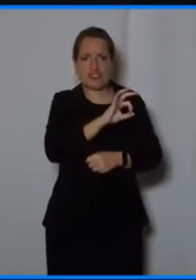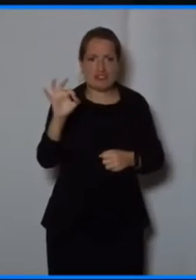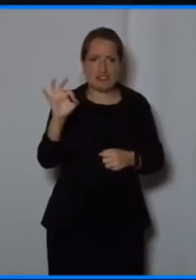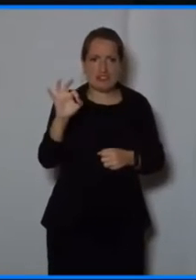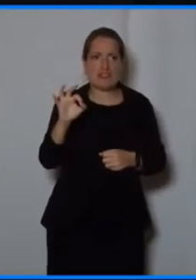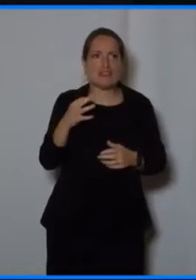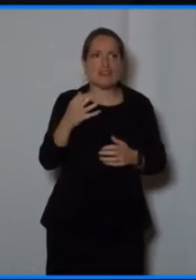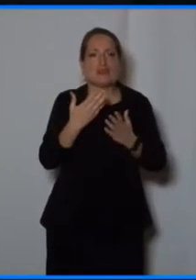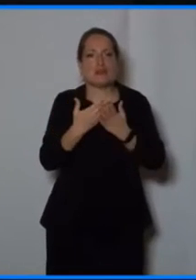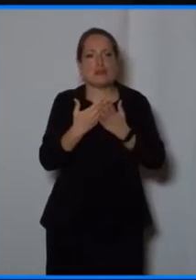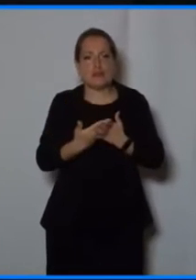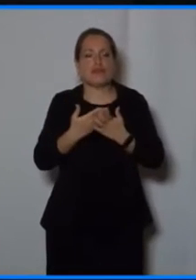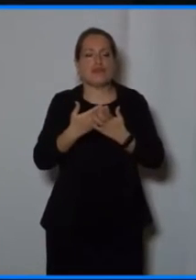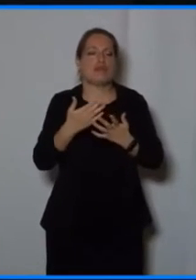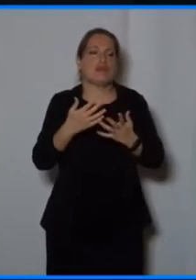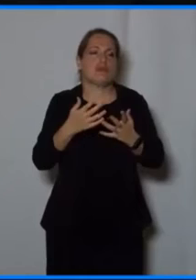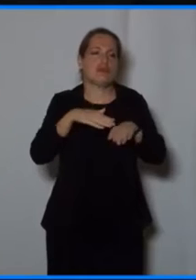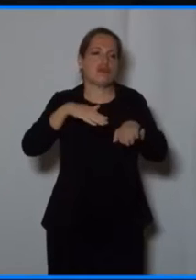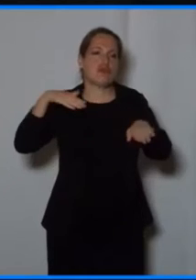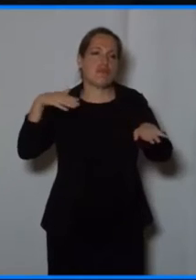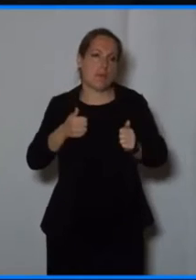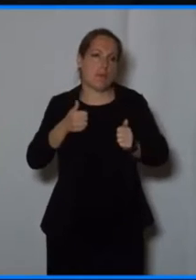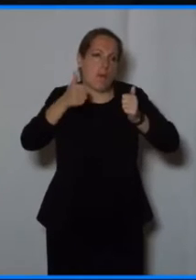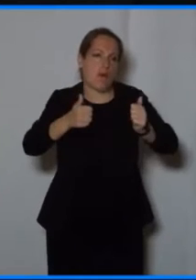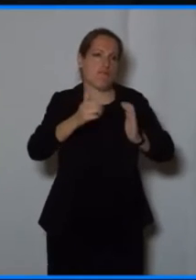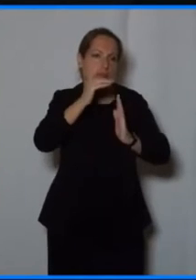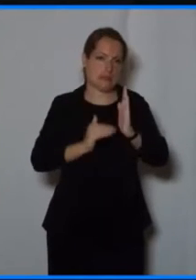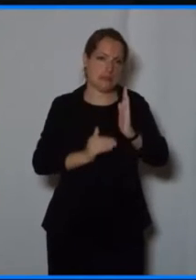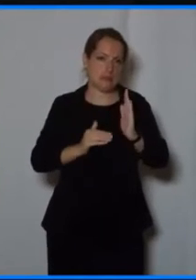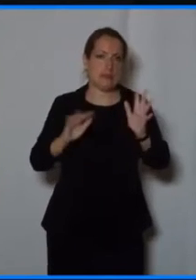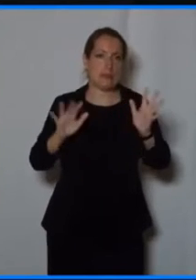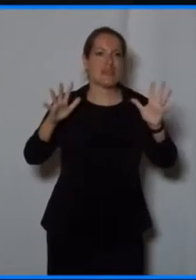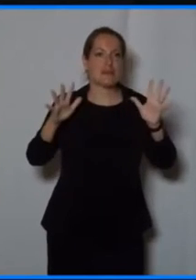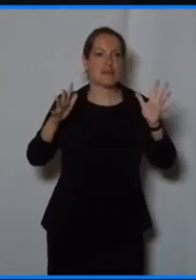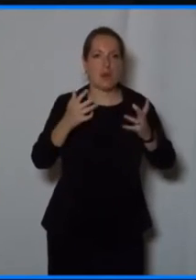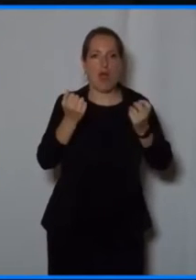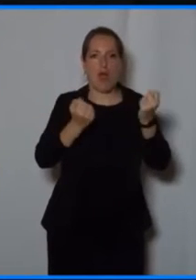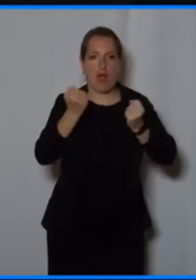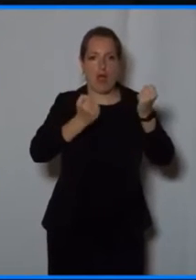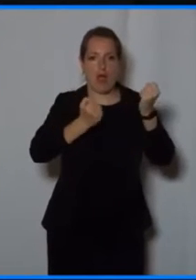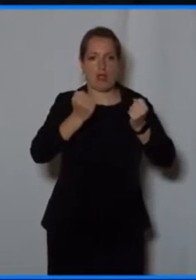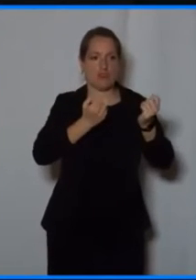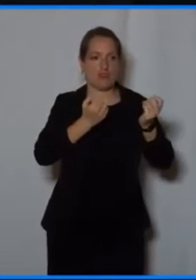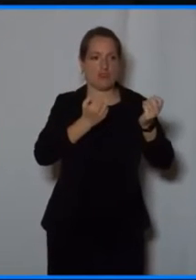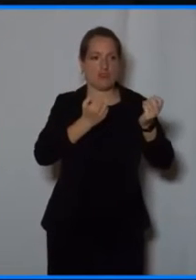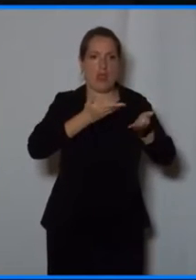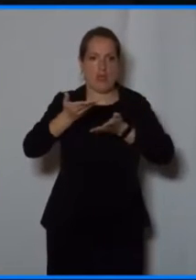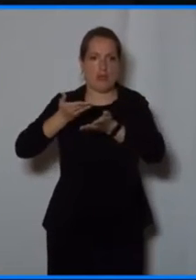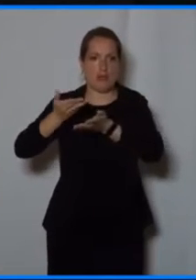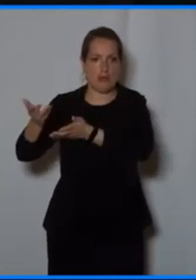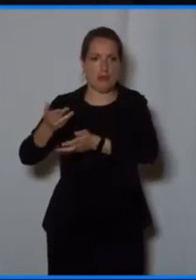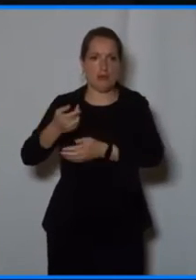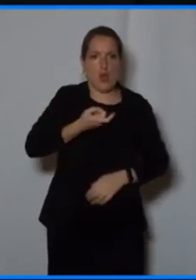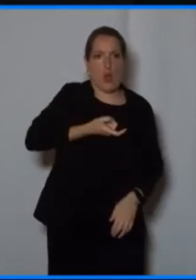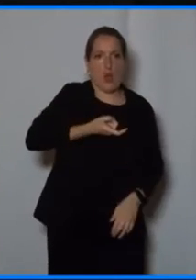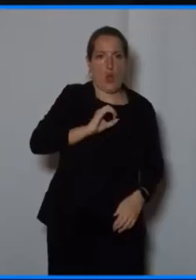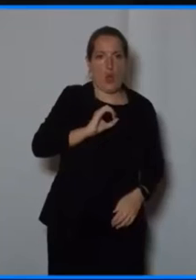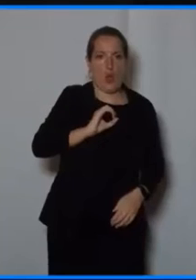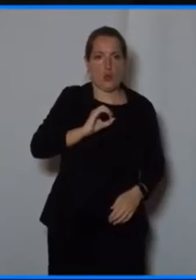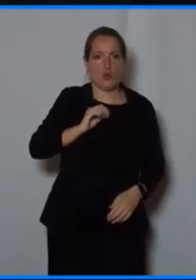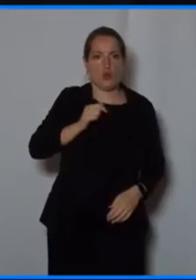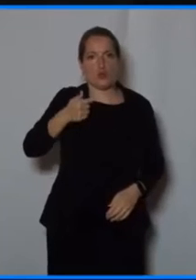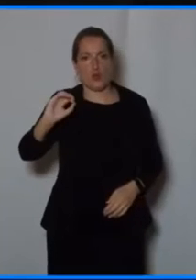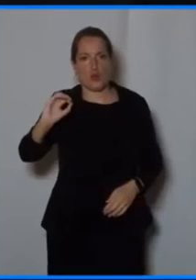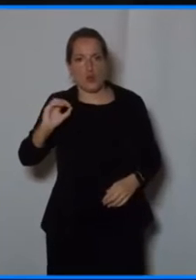so, voila, the solution, technical solutions are there. The question is, what are the incentives that we will put in place to